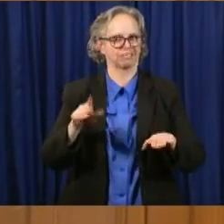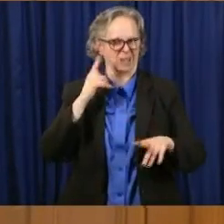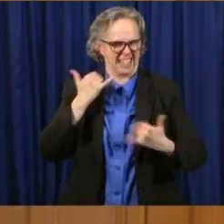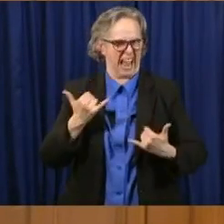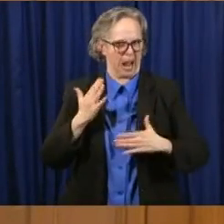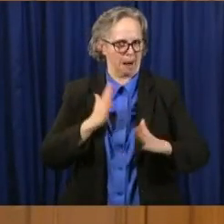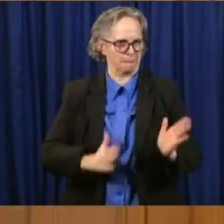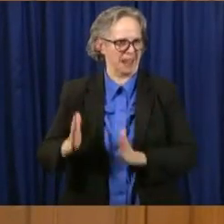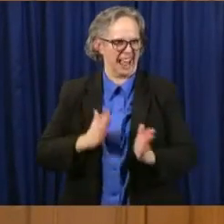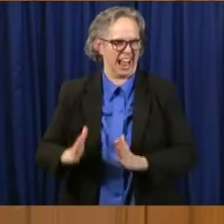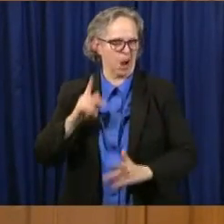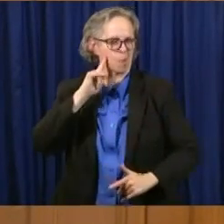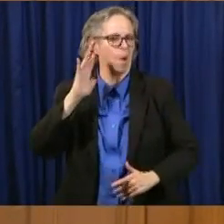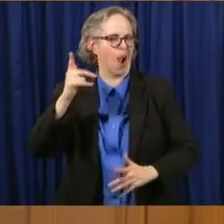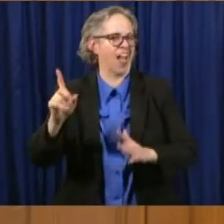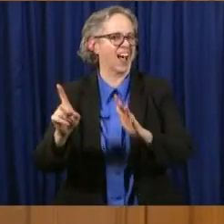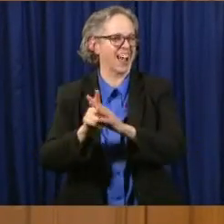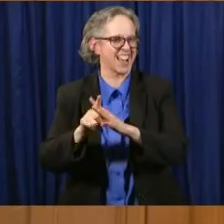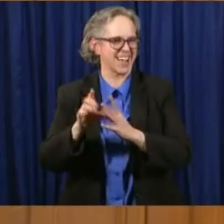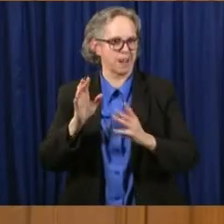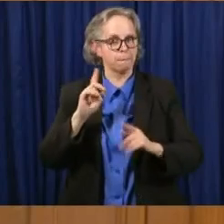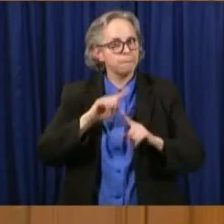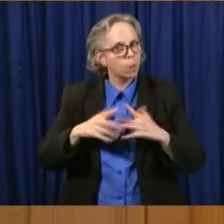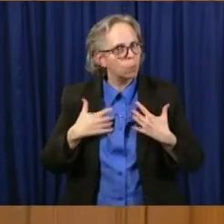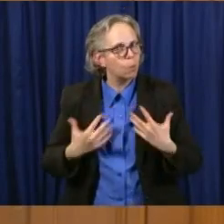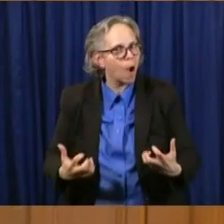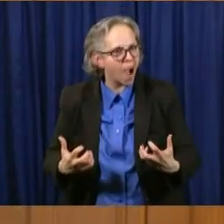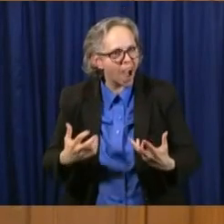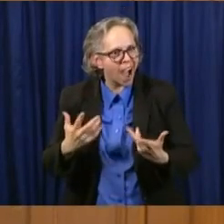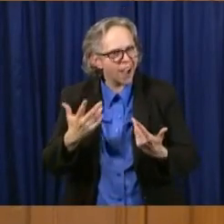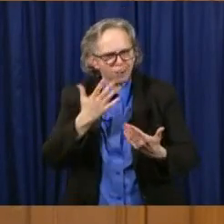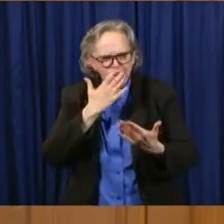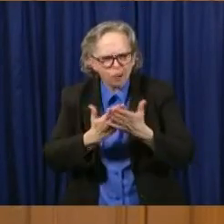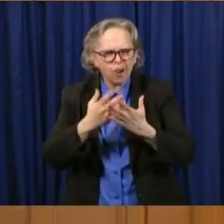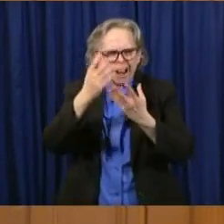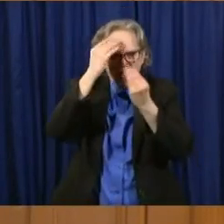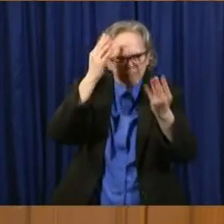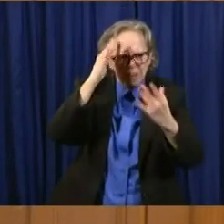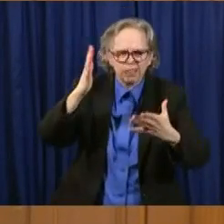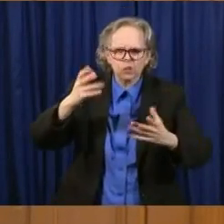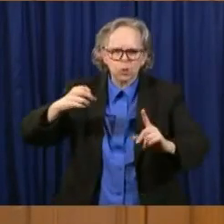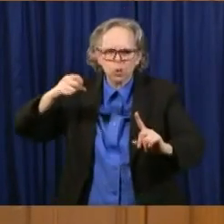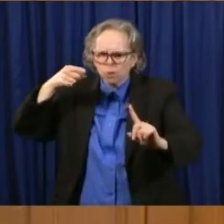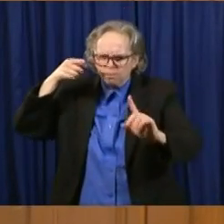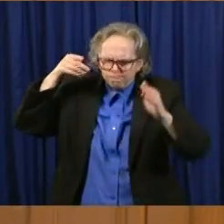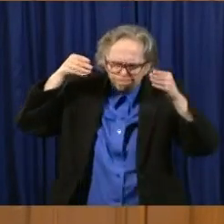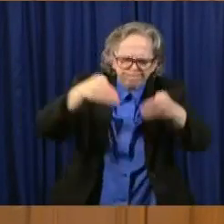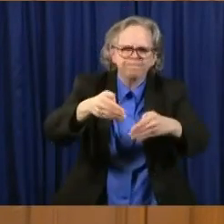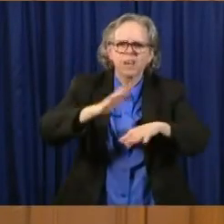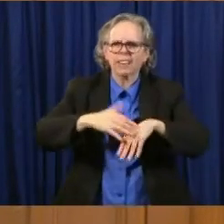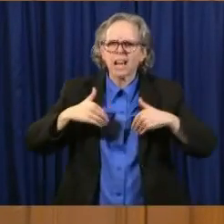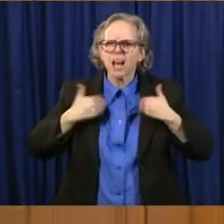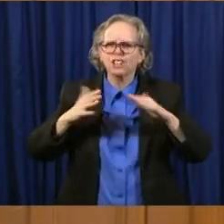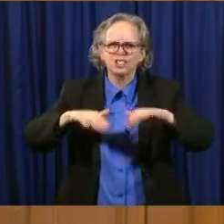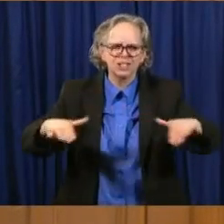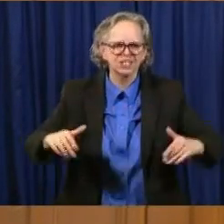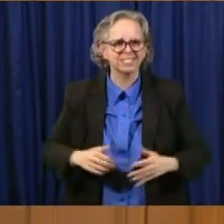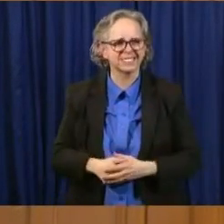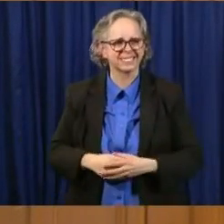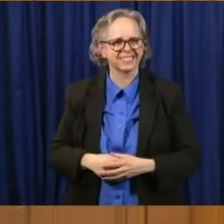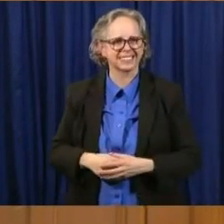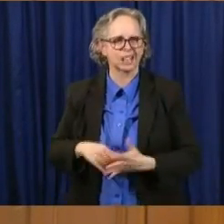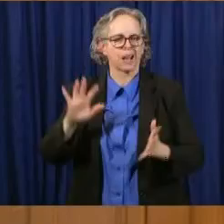to kind of give information in a way young people could hear it. So that's a little teaser of something yet to come.